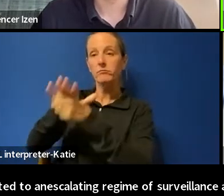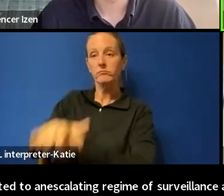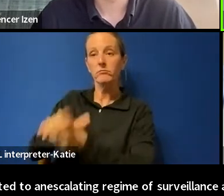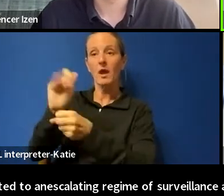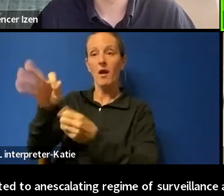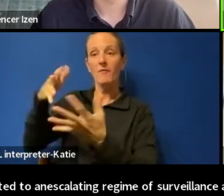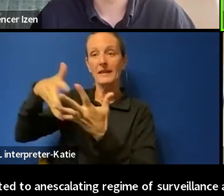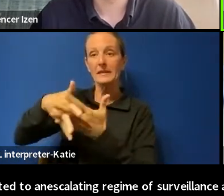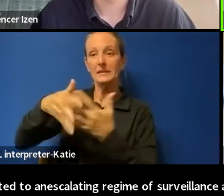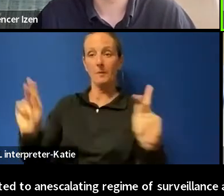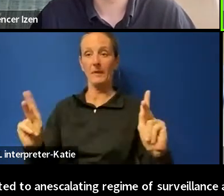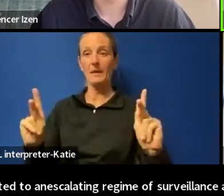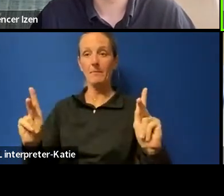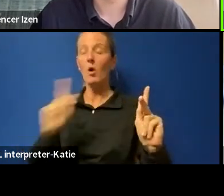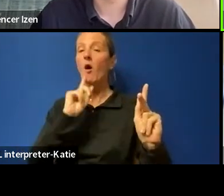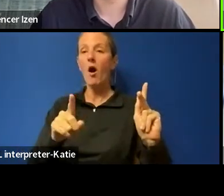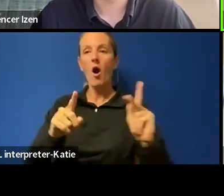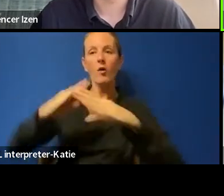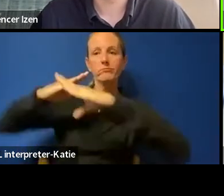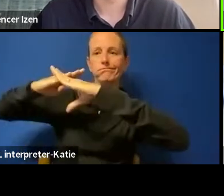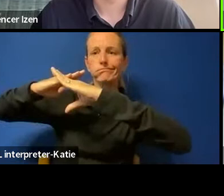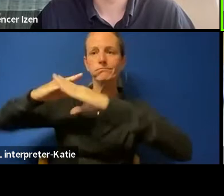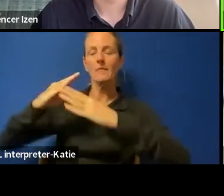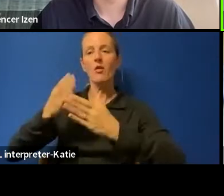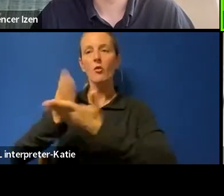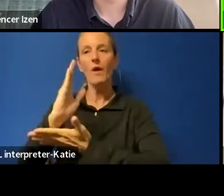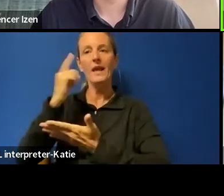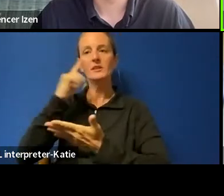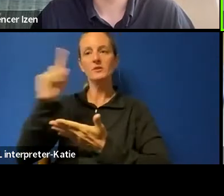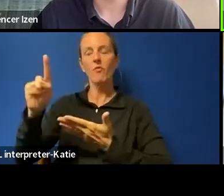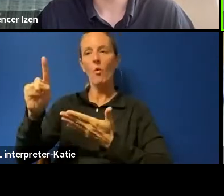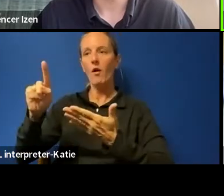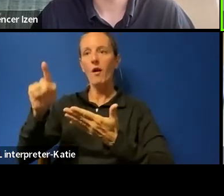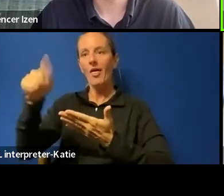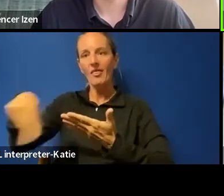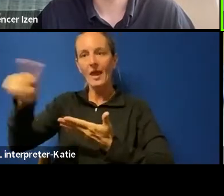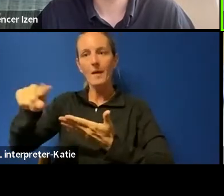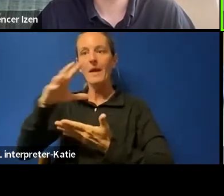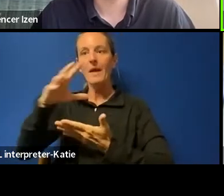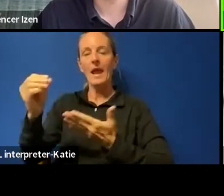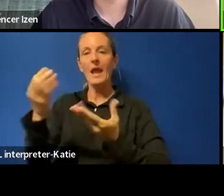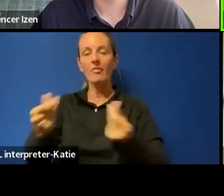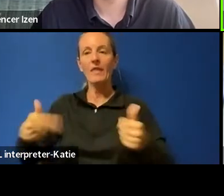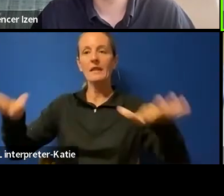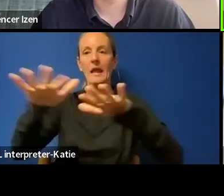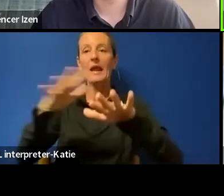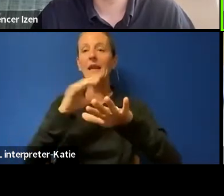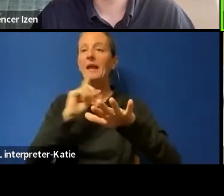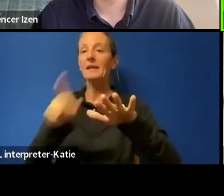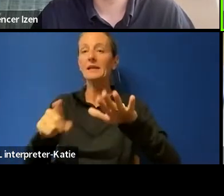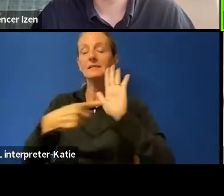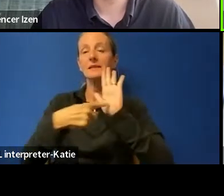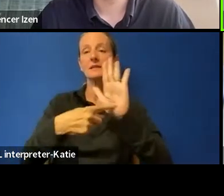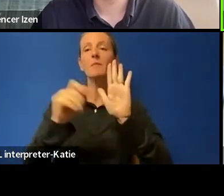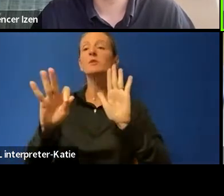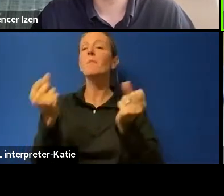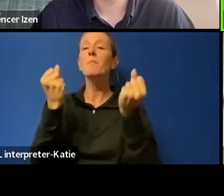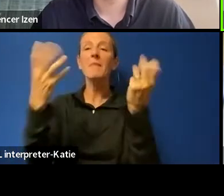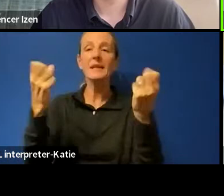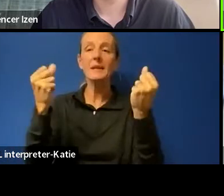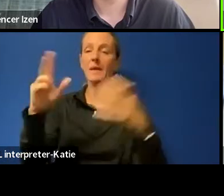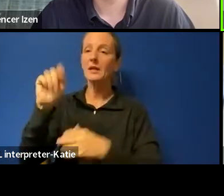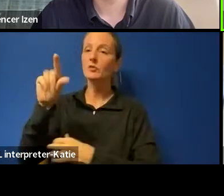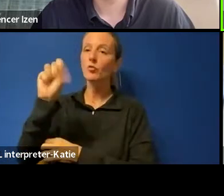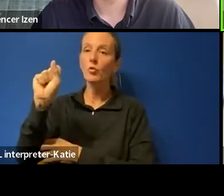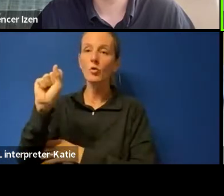restricts their right to defend both themselves and their land, and is an example of one of the many tools of the ongoing